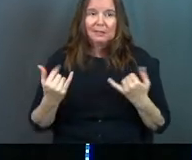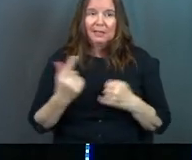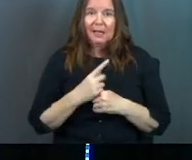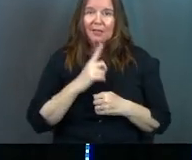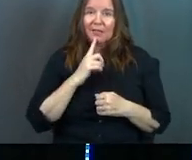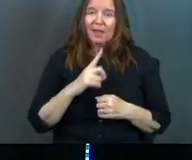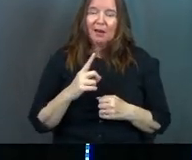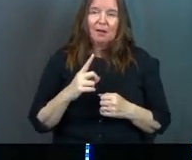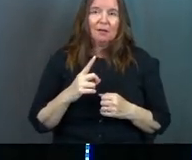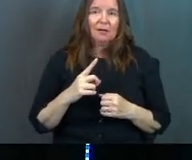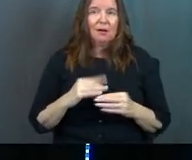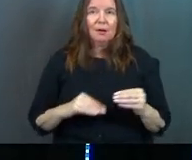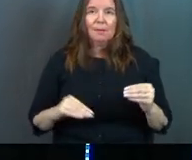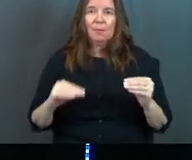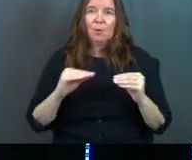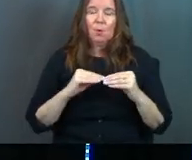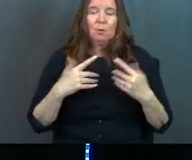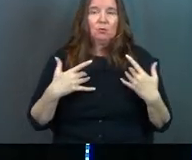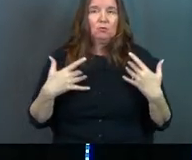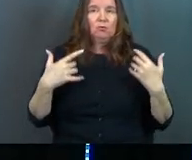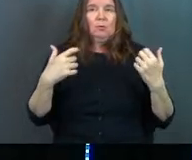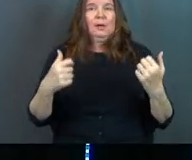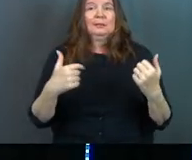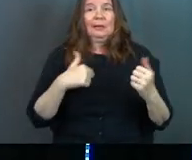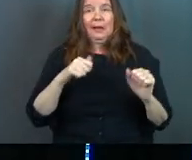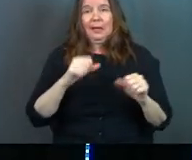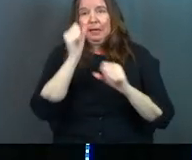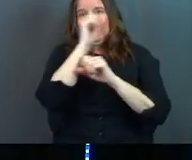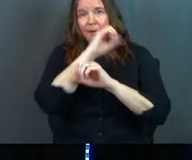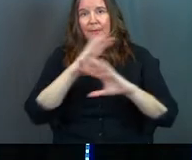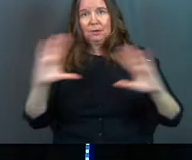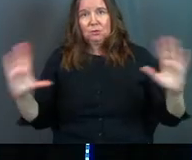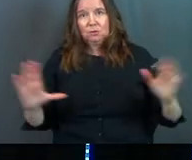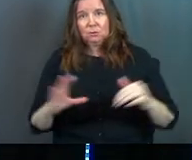that are way more courageous than even I could imagine.